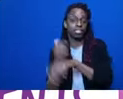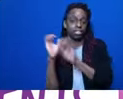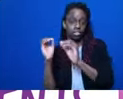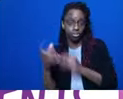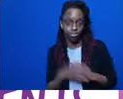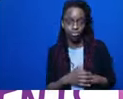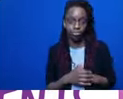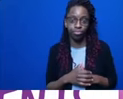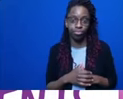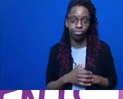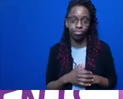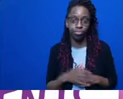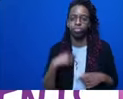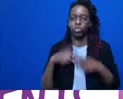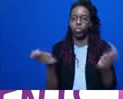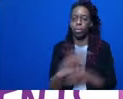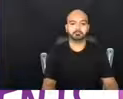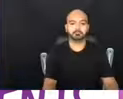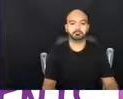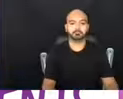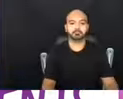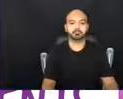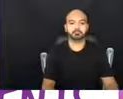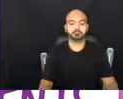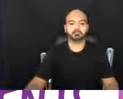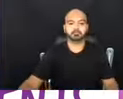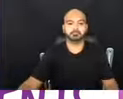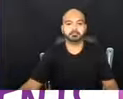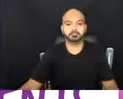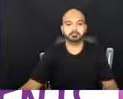I'm going to just be quiet. I'm going to swap interpreters.